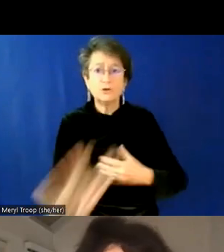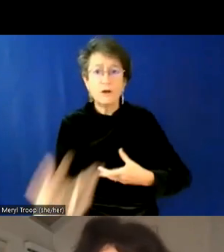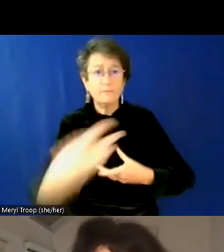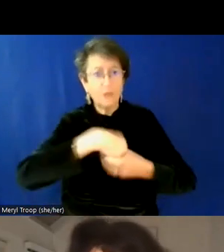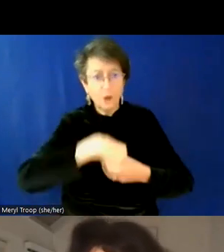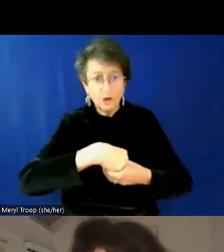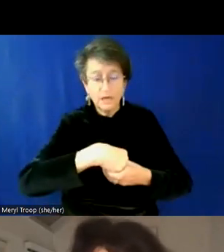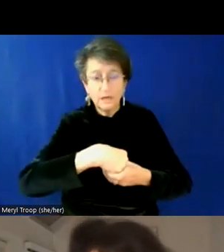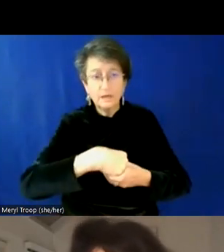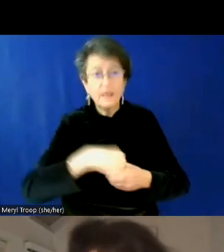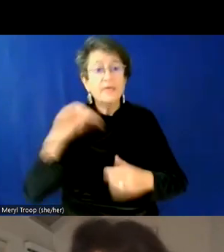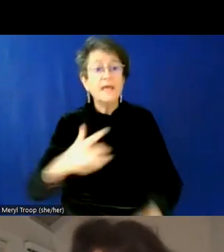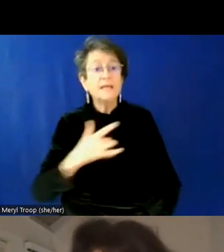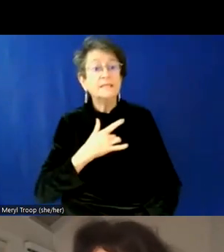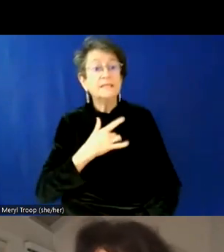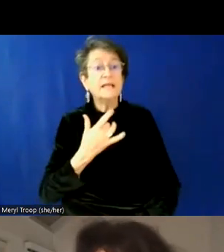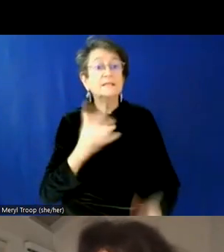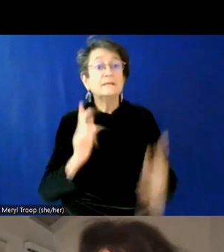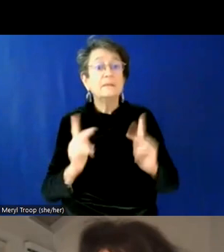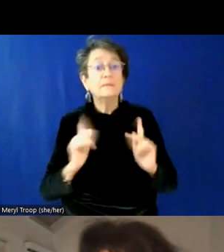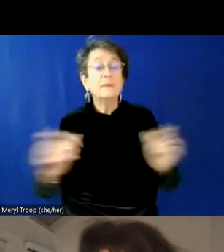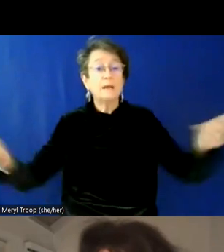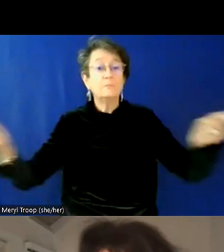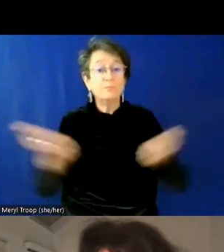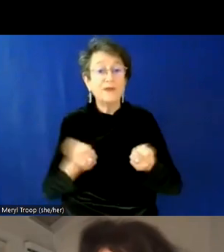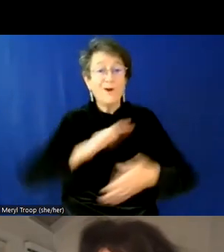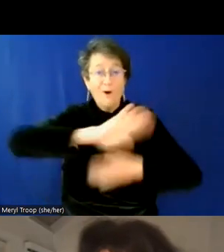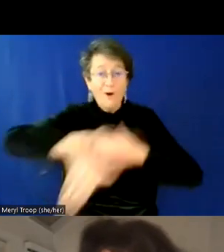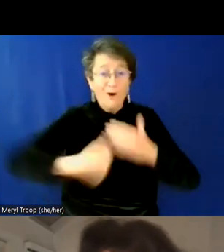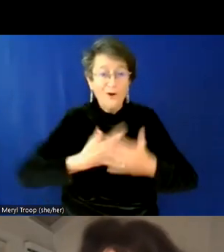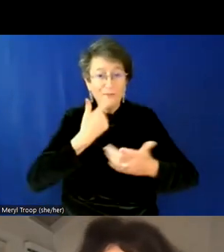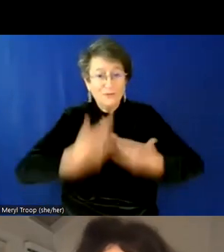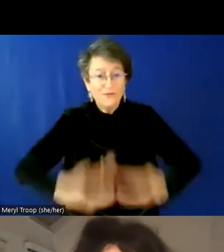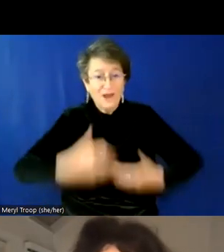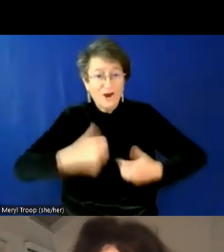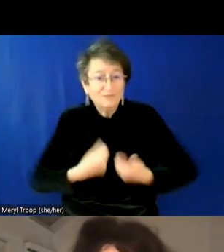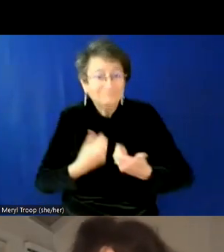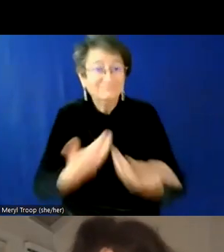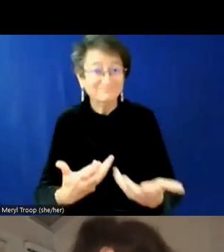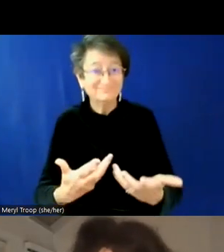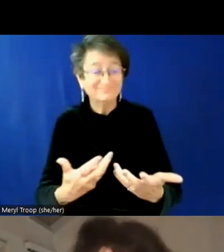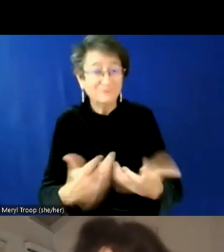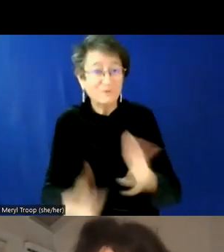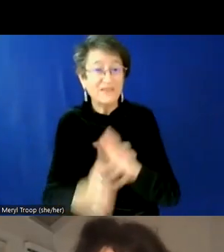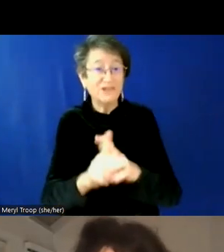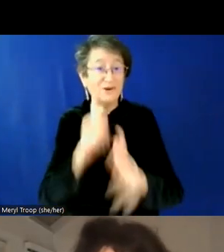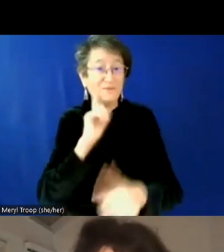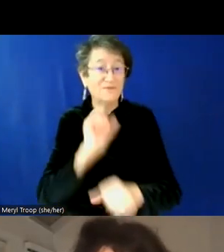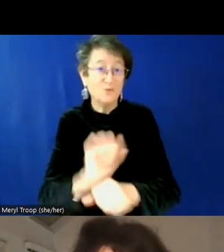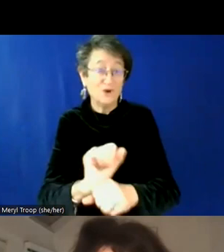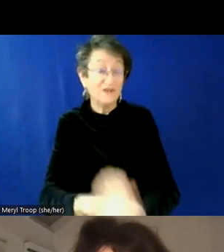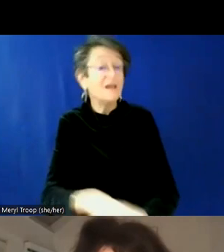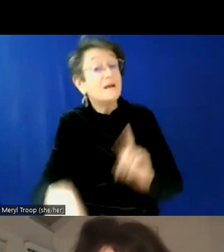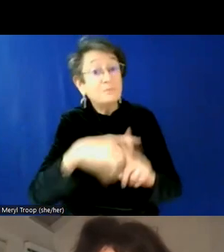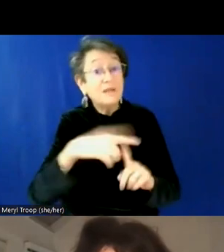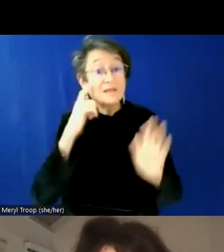that people can bring their whole selves when they, when they, um, come to work. Um, but also recognizing that, you know,